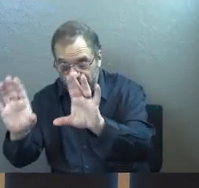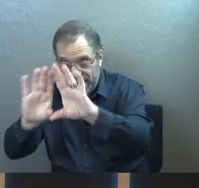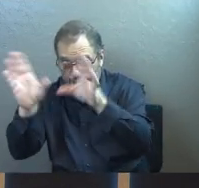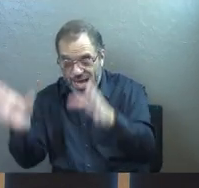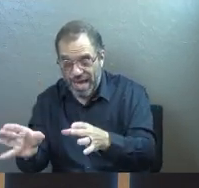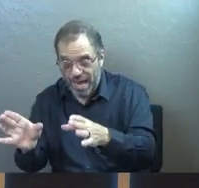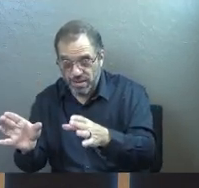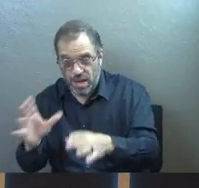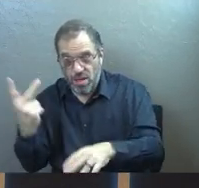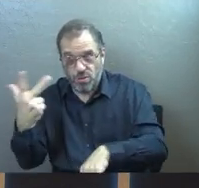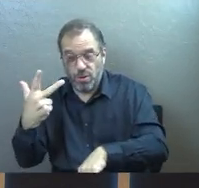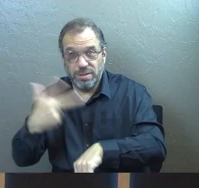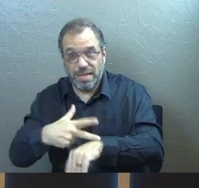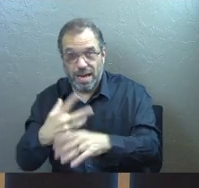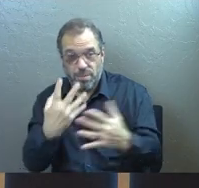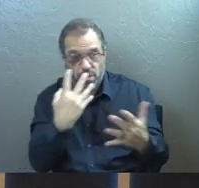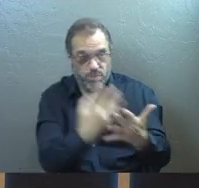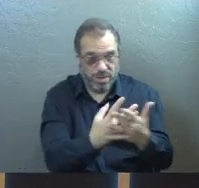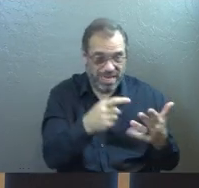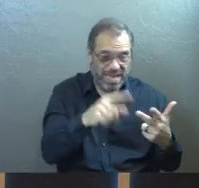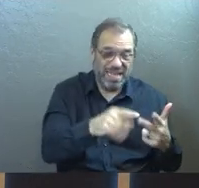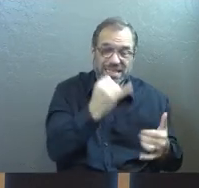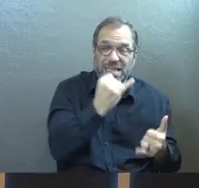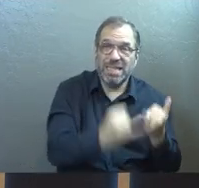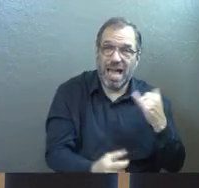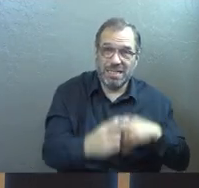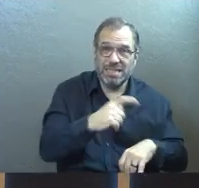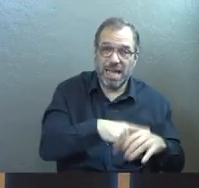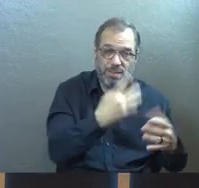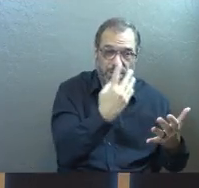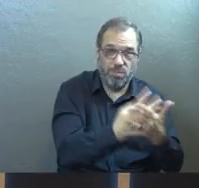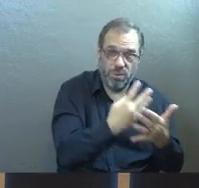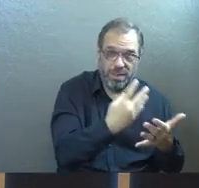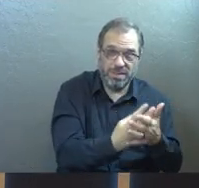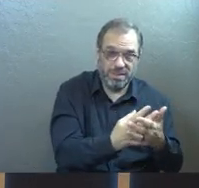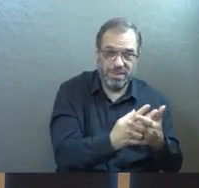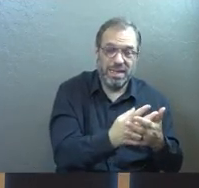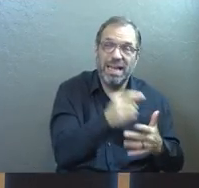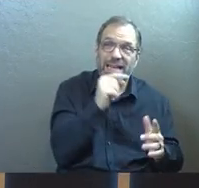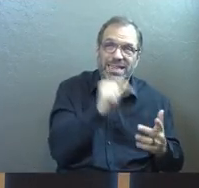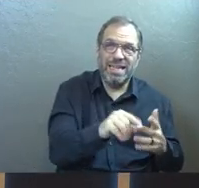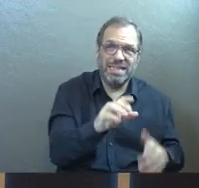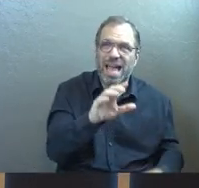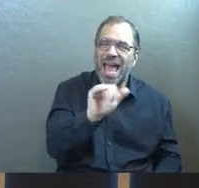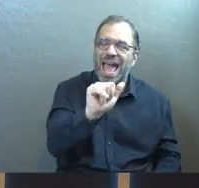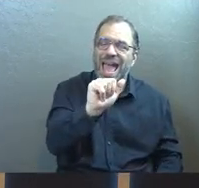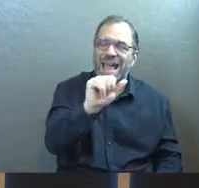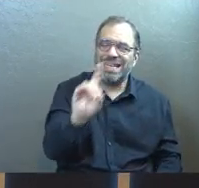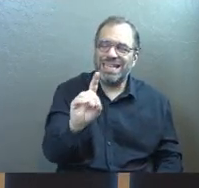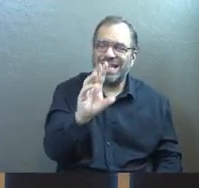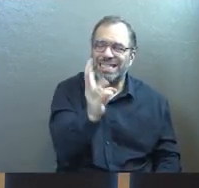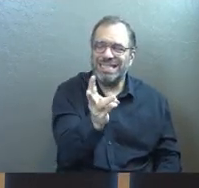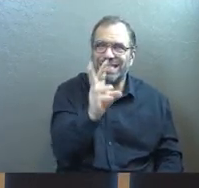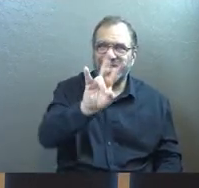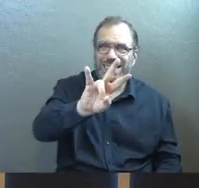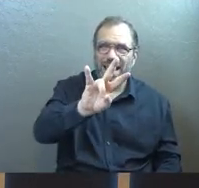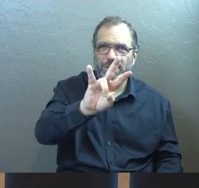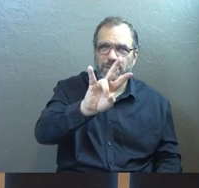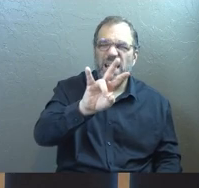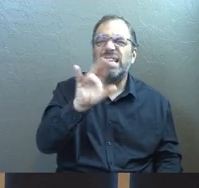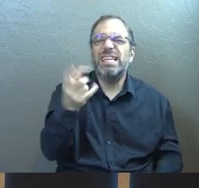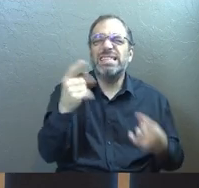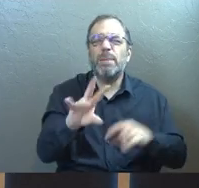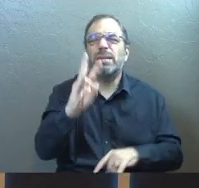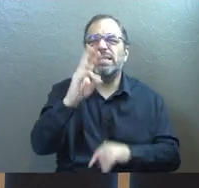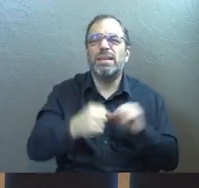imprisoned the third time. And this is the final time. And he gets sent, and this is in AD 67, AD seven years